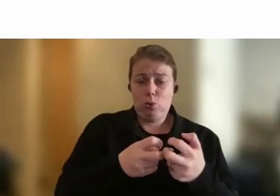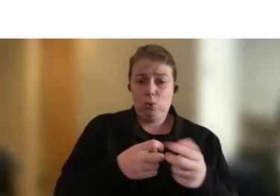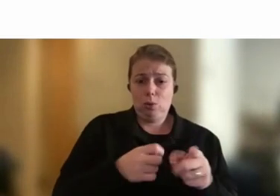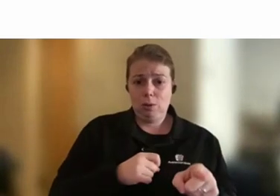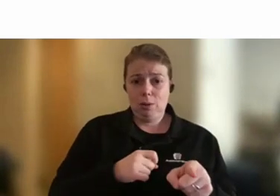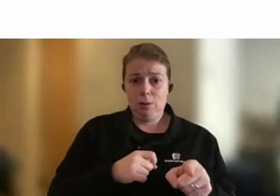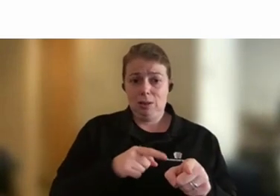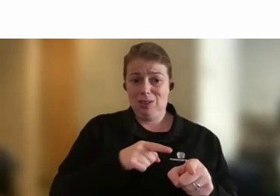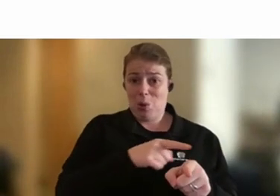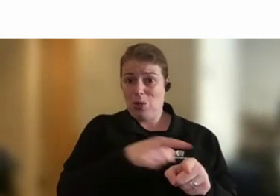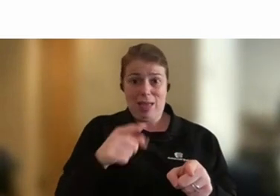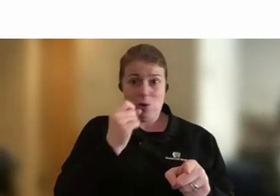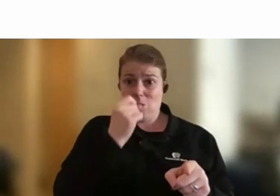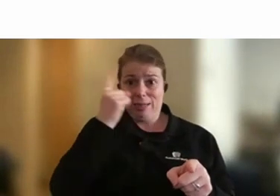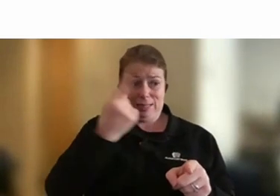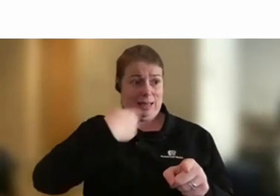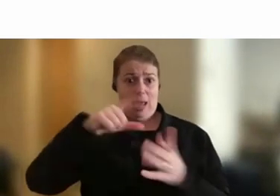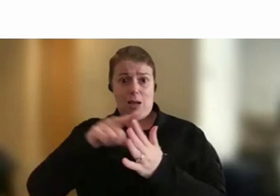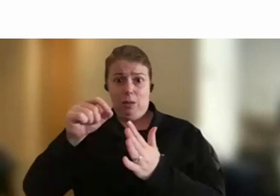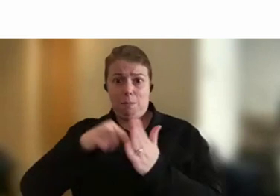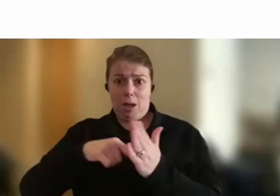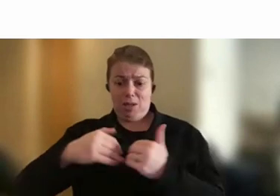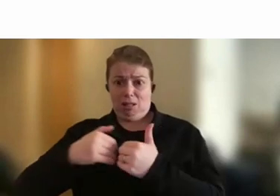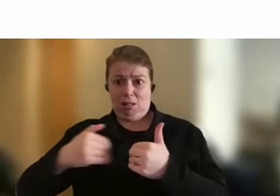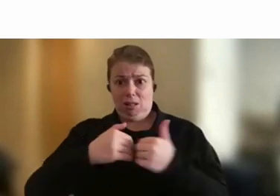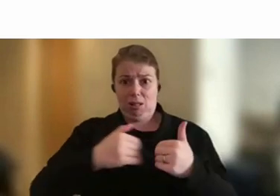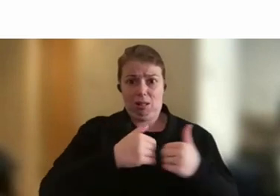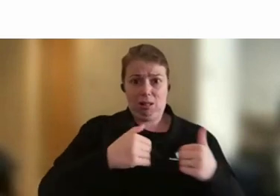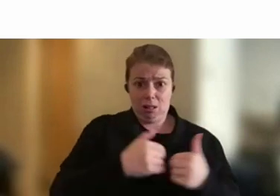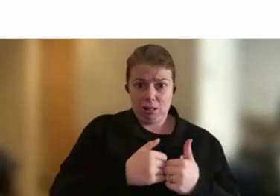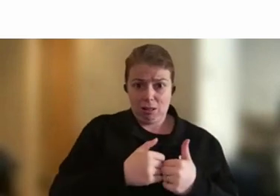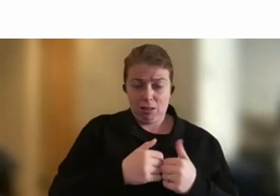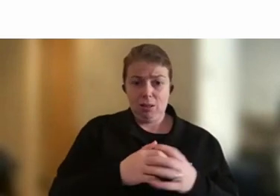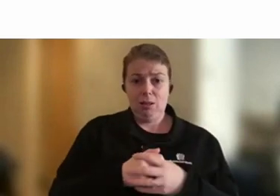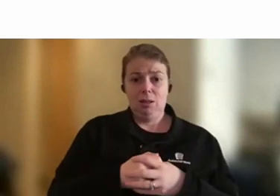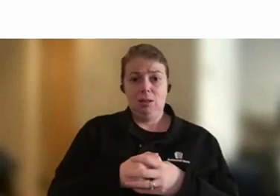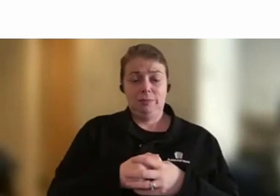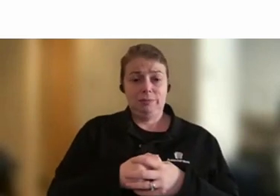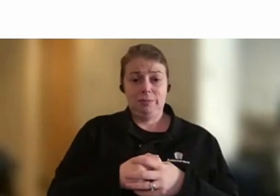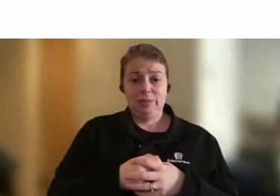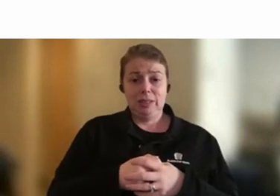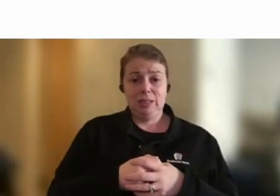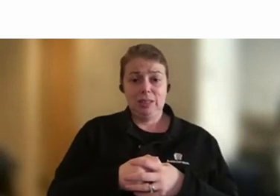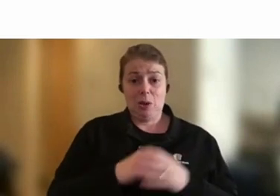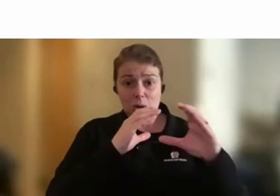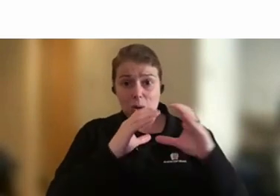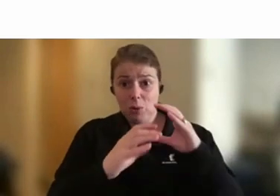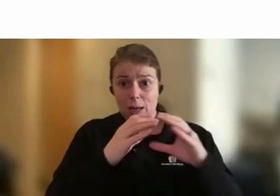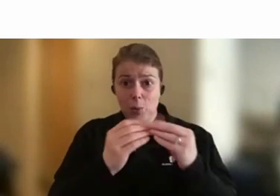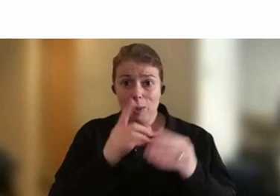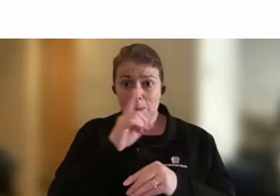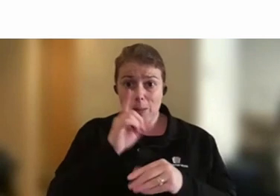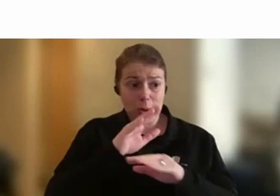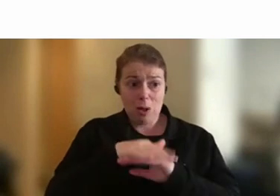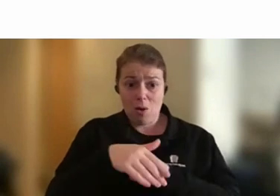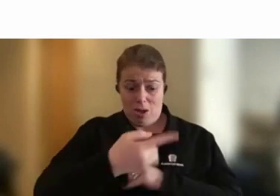departmental silos, let alone the silos within the departments, right? So forget about communicating with people about that.